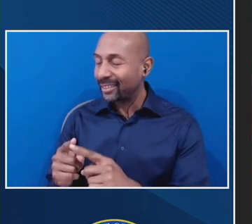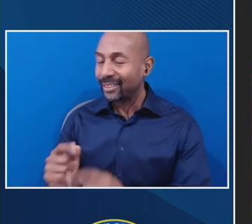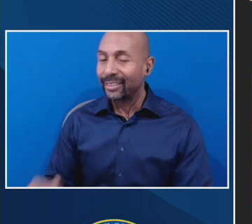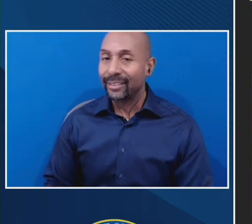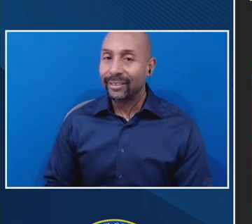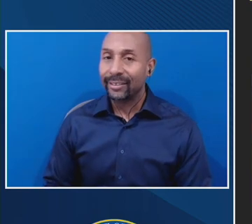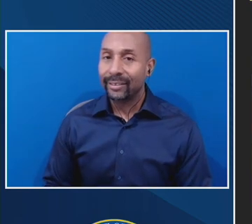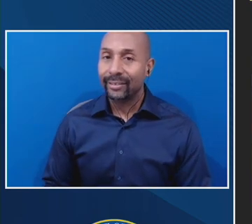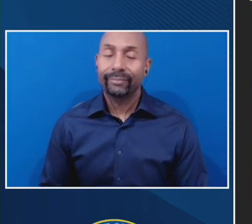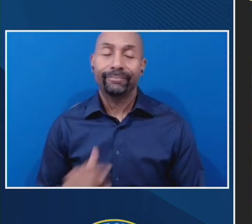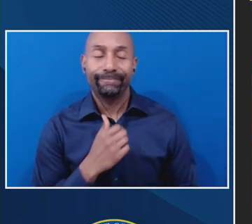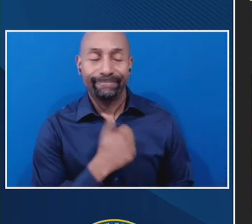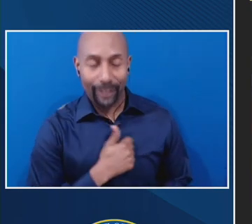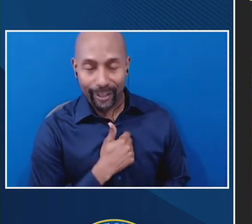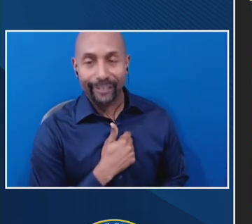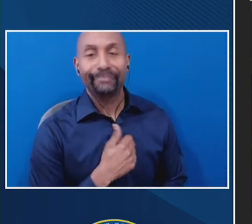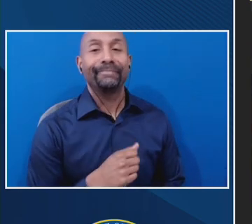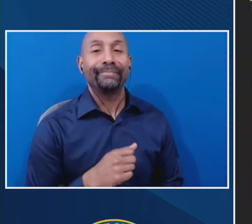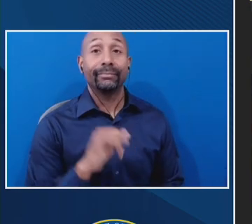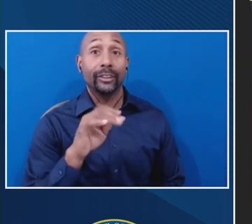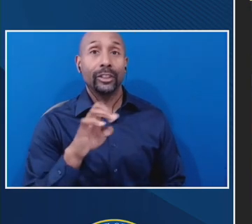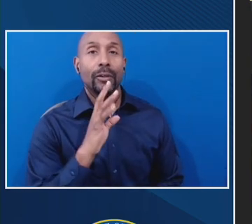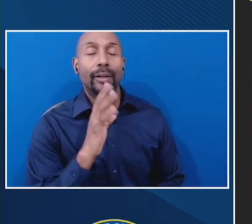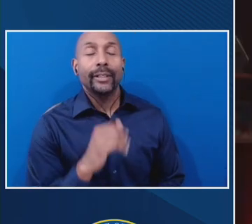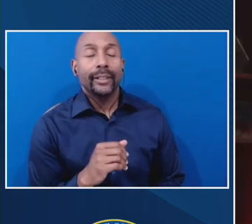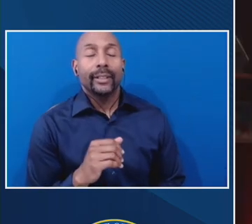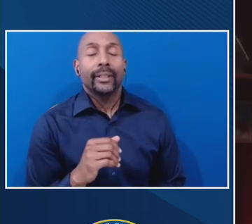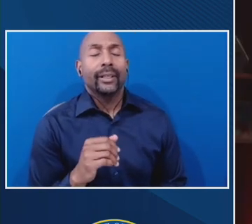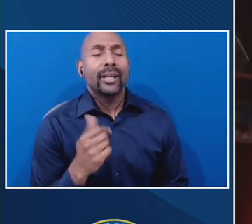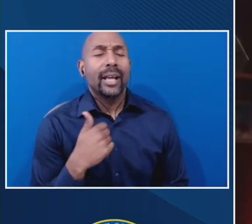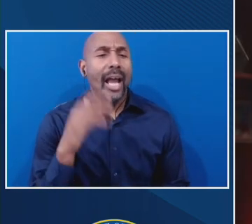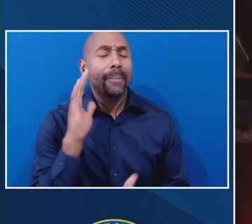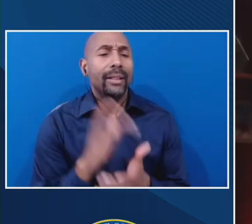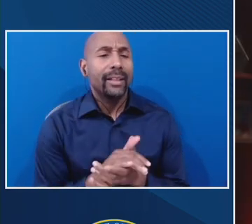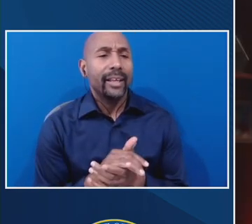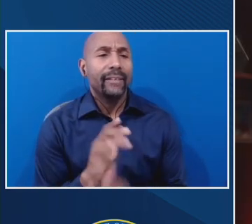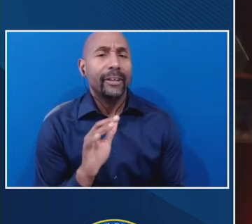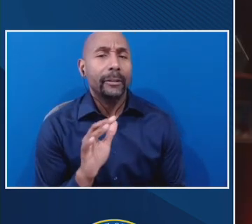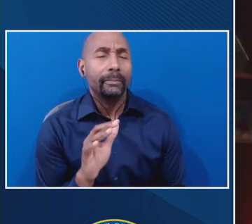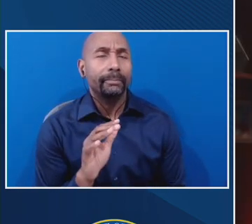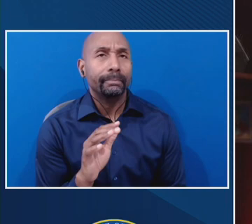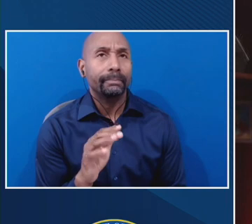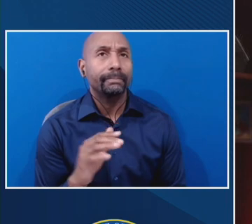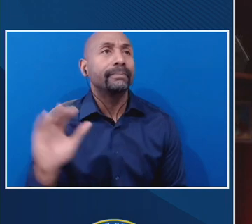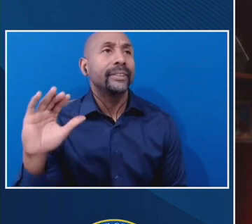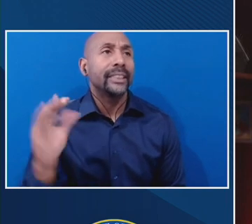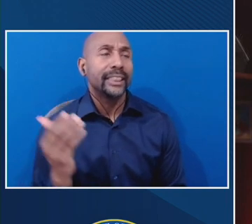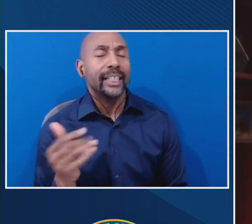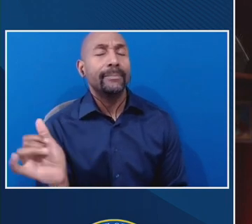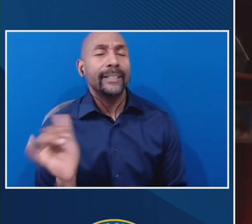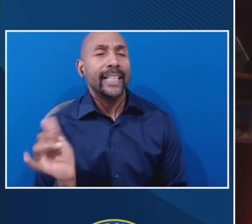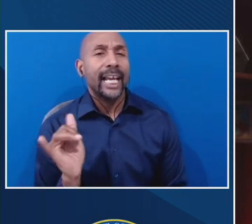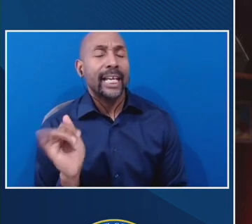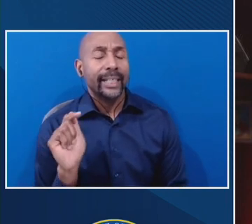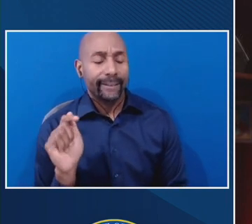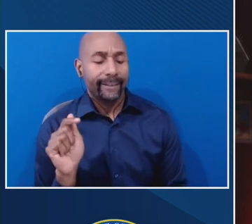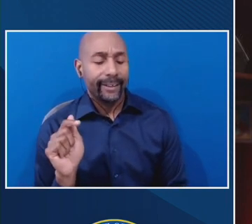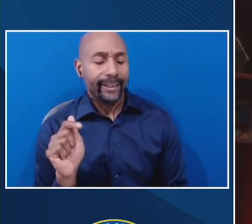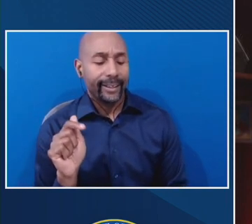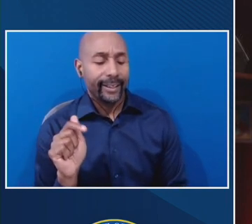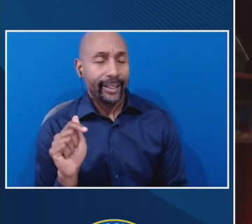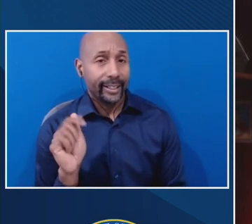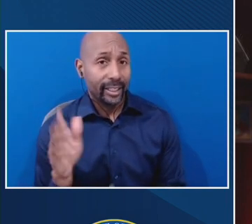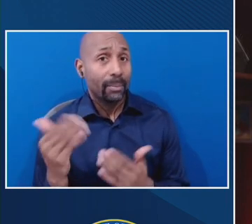My apologies. Um, so I believe, uh, it sounds like this, um, proposal